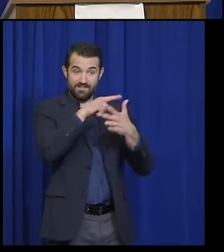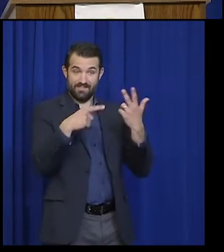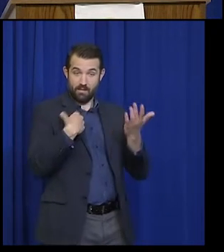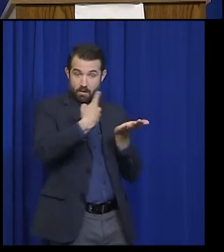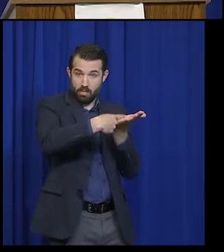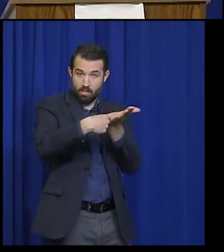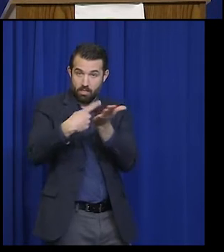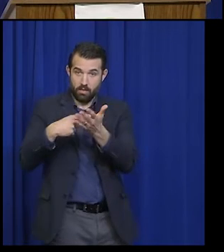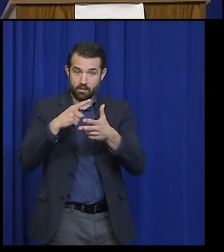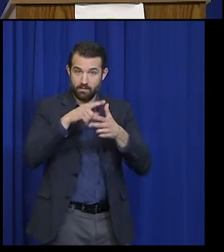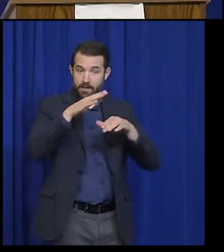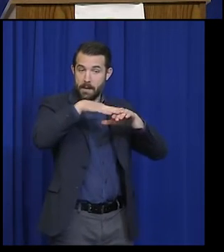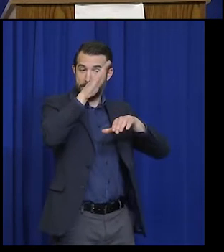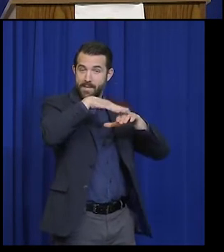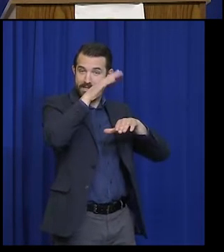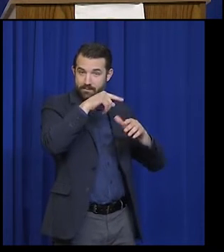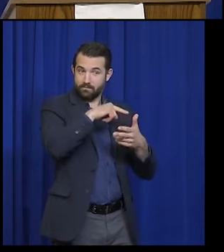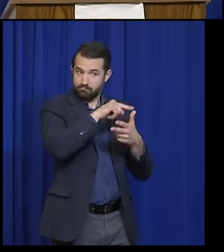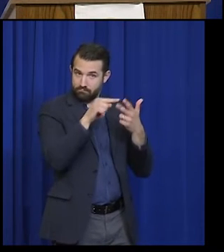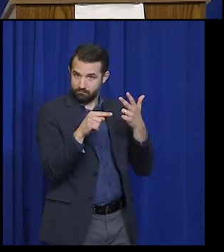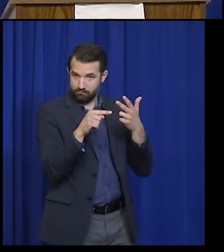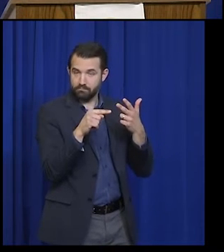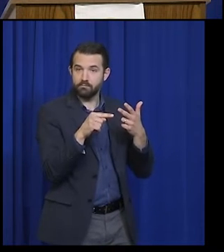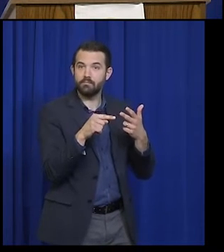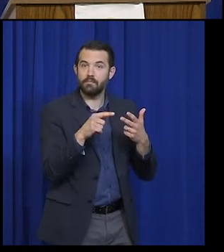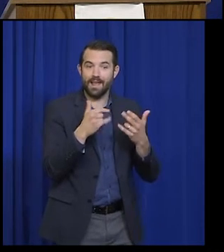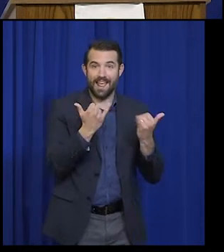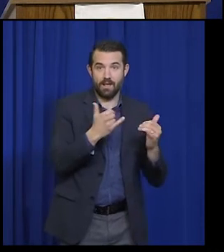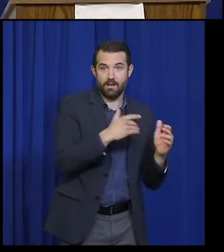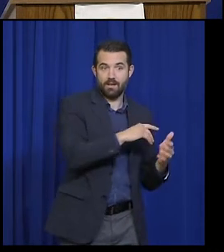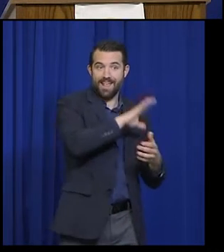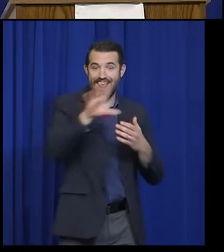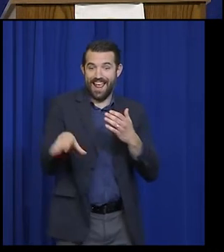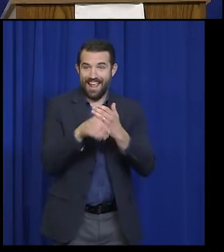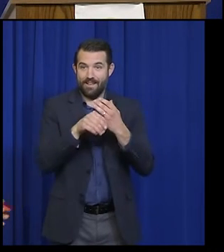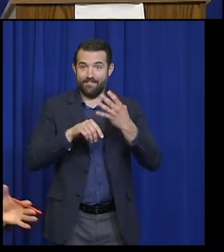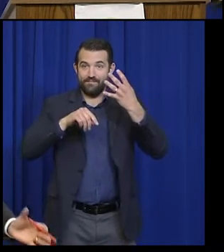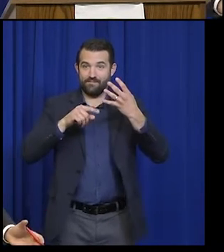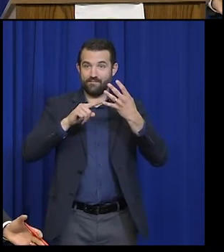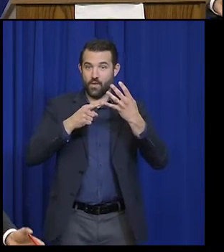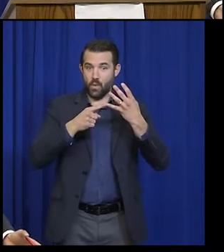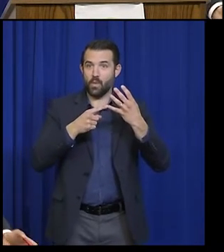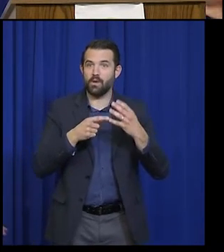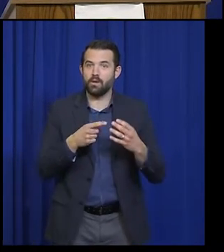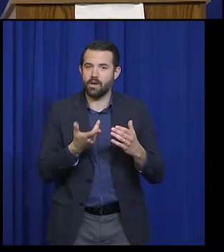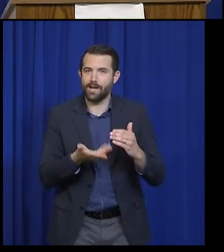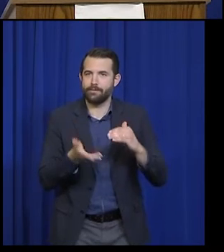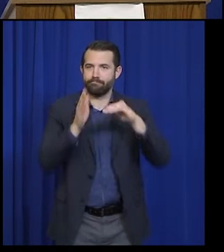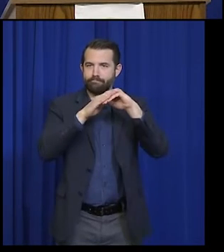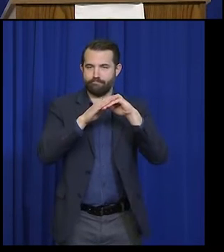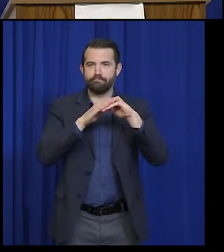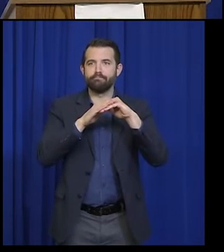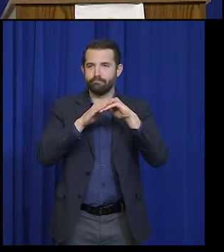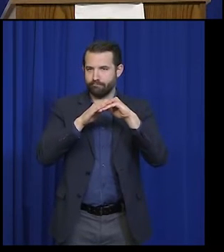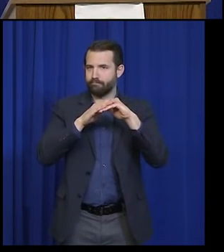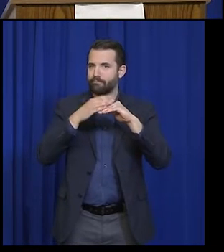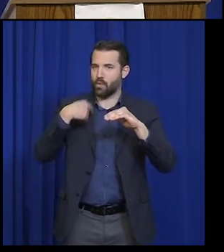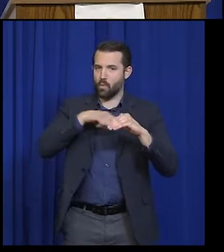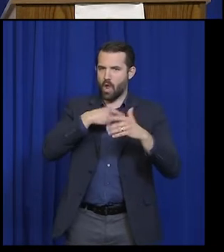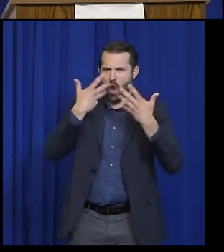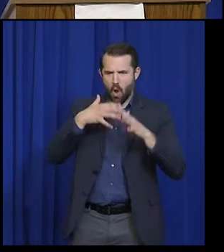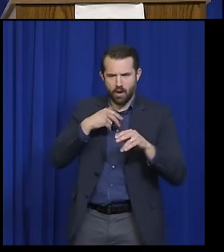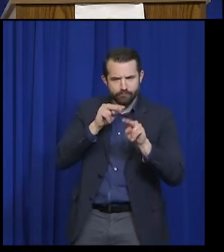the three things on this slide are the additional public health measures that will be layered on top of the data that we're already tracking.